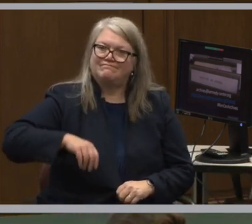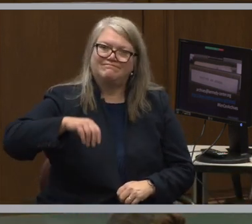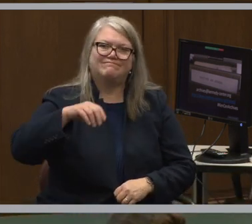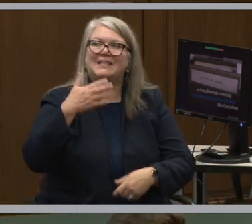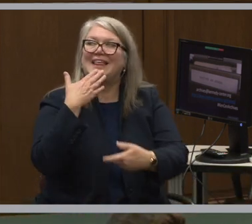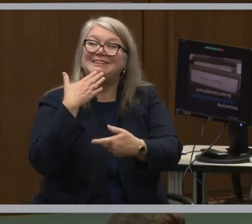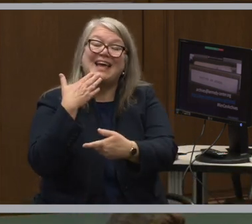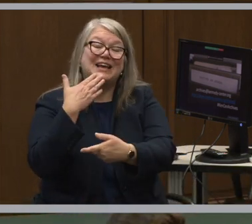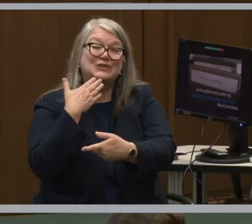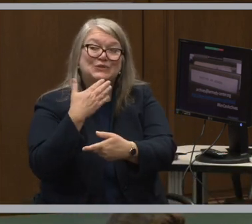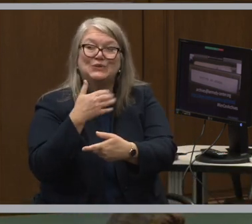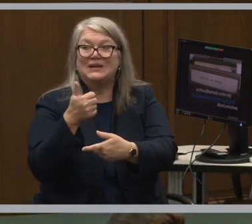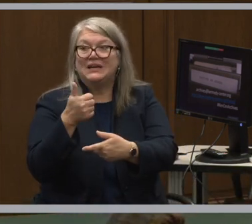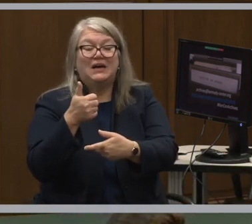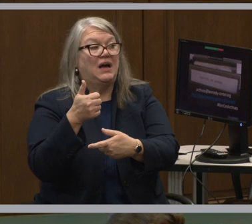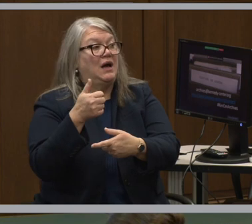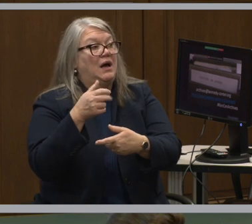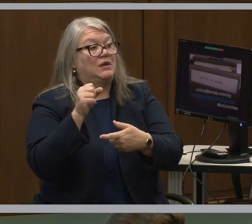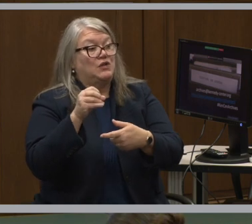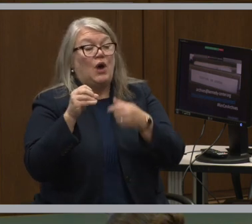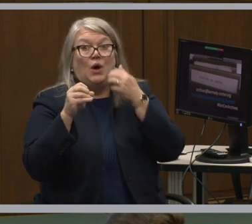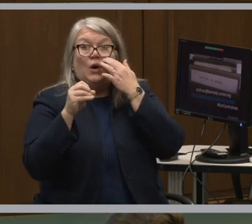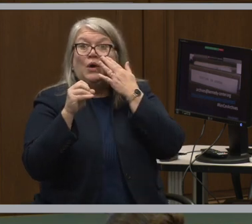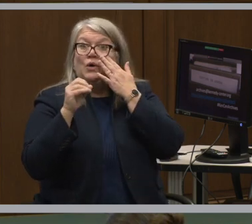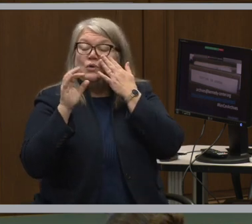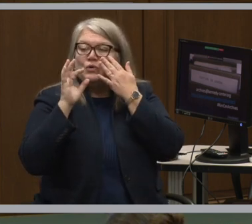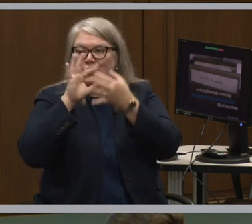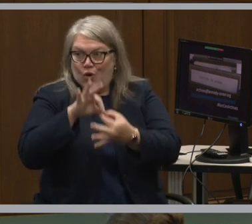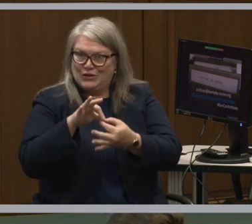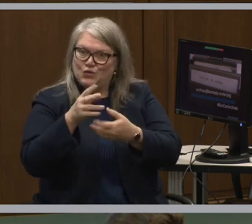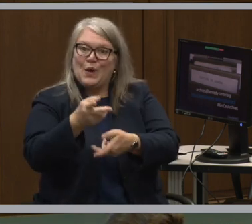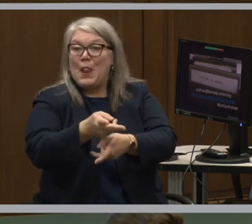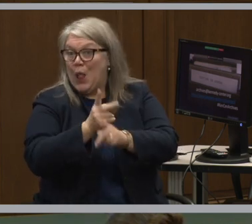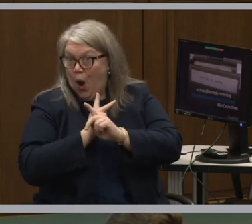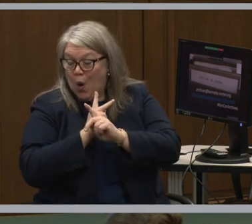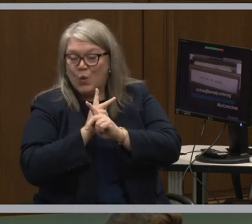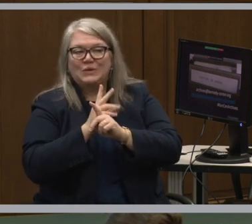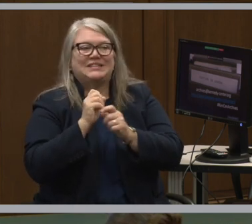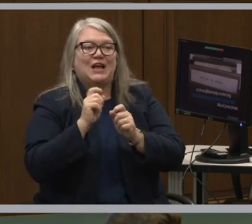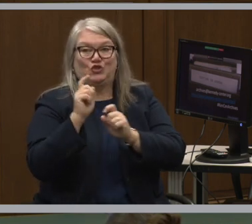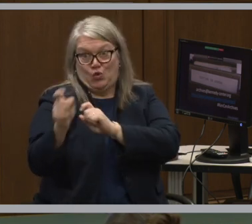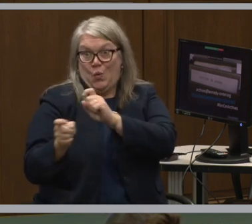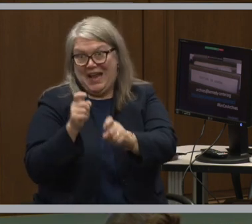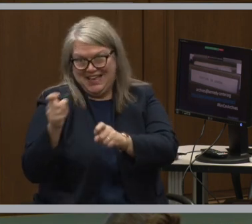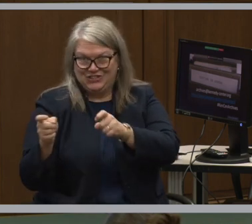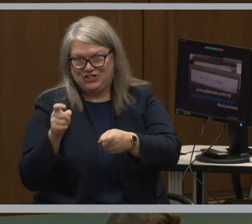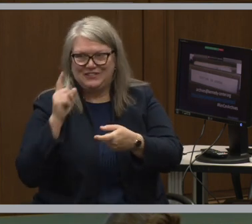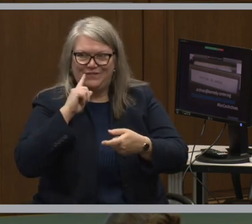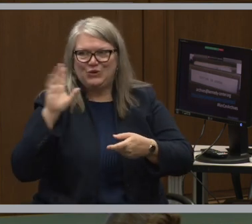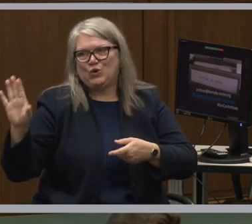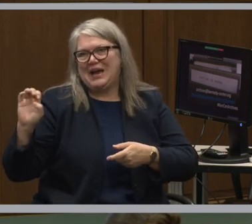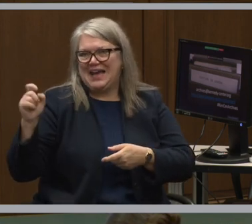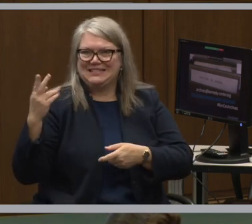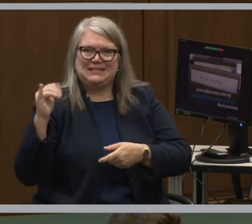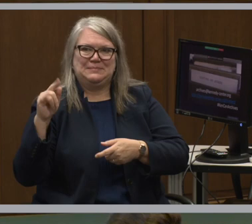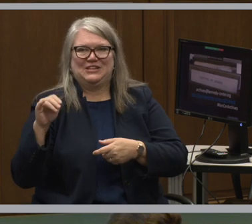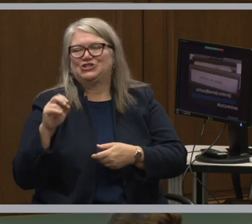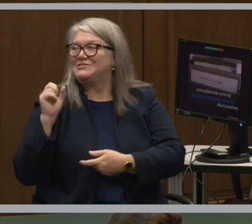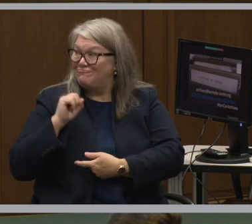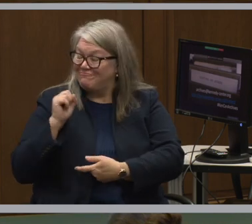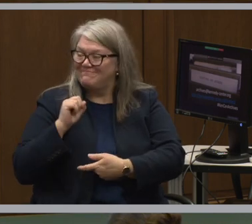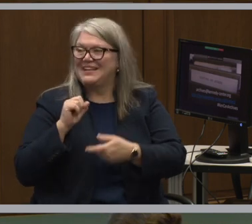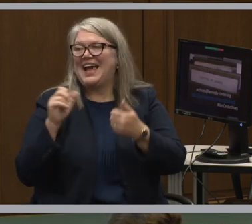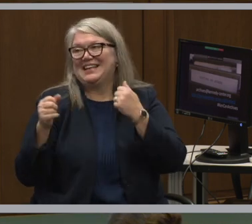Thank you. So in regards to the loans and the donations that you receive for the exhibitions, as an archivist,